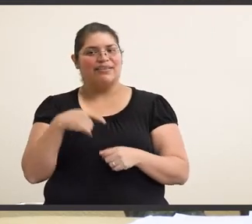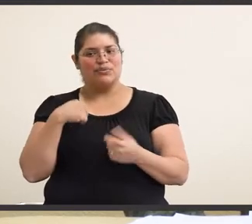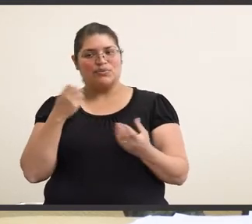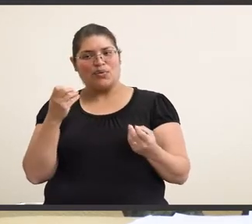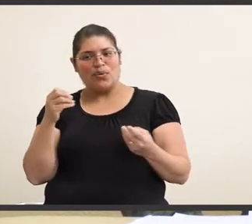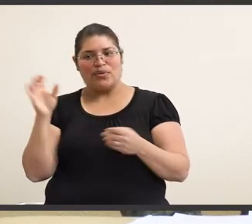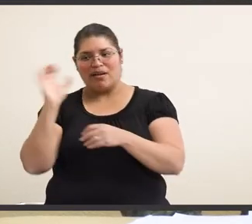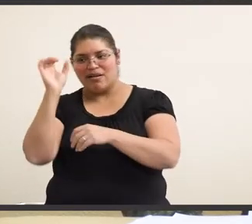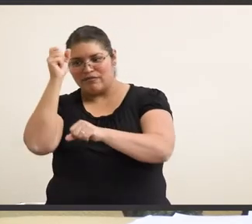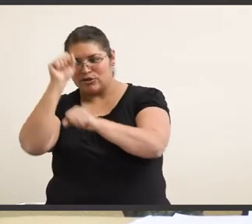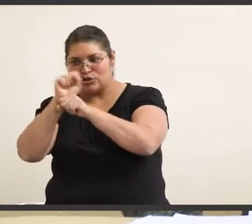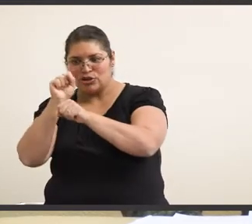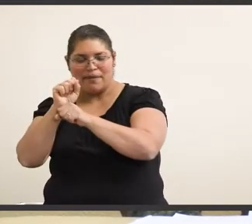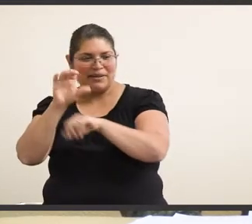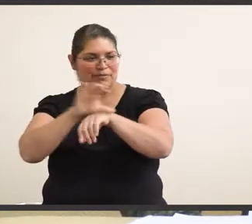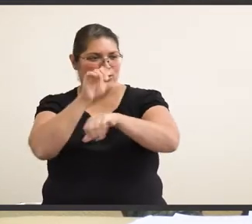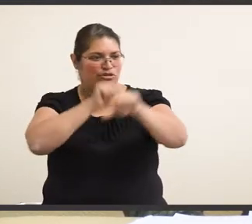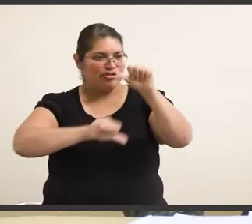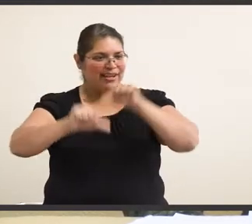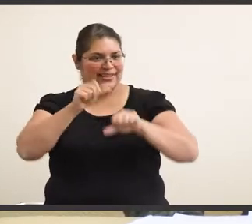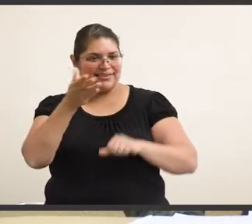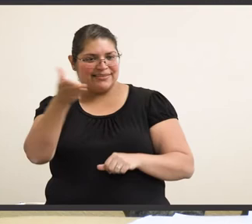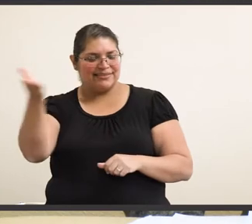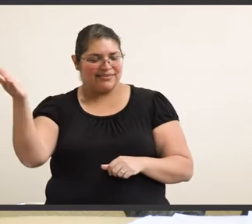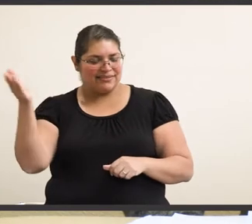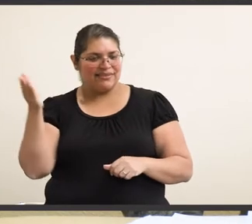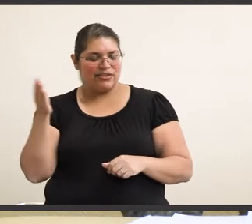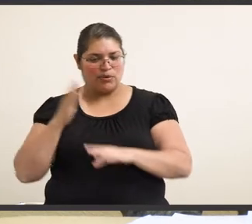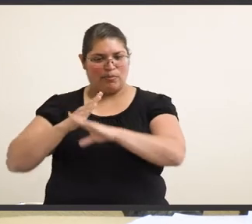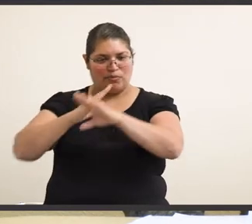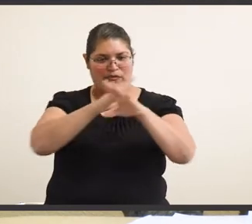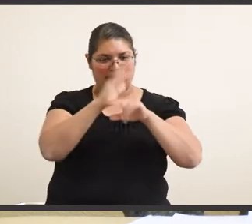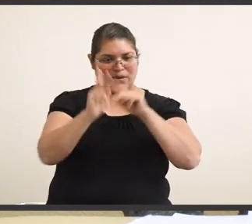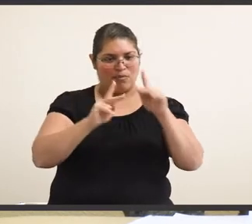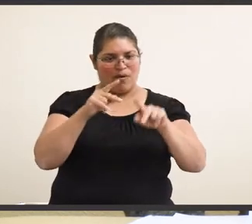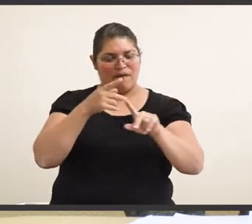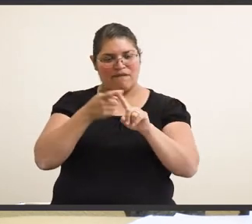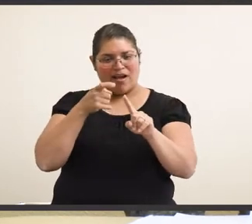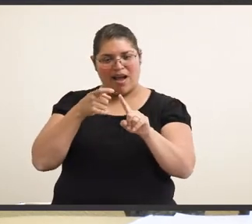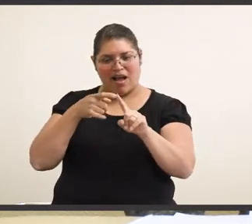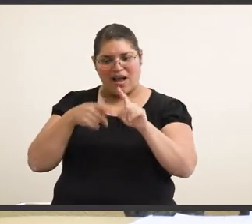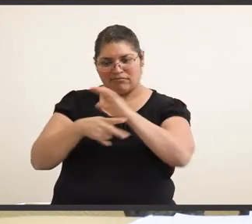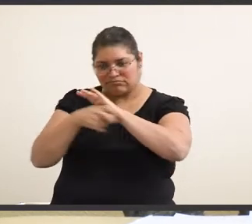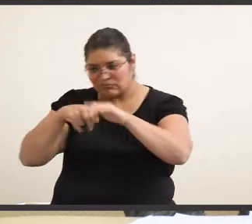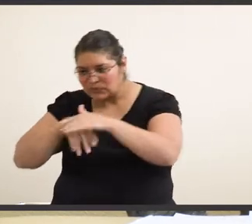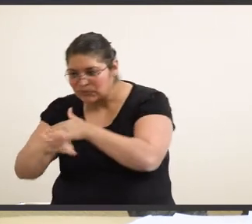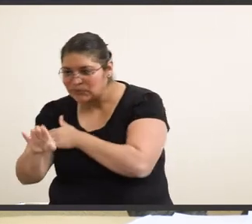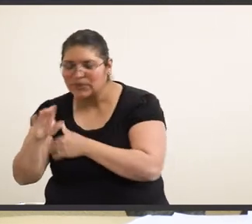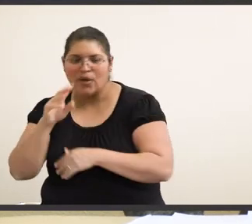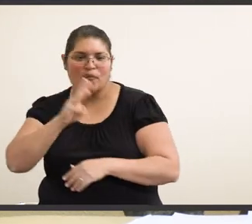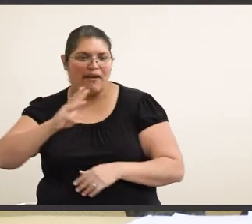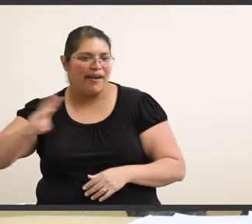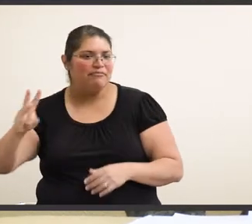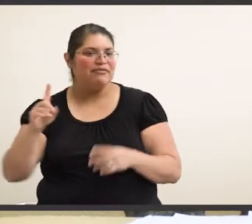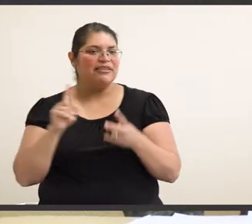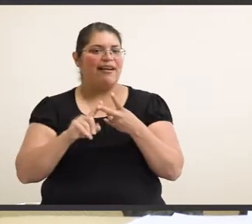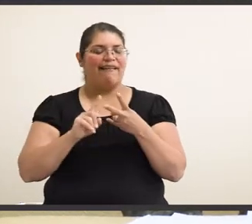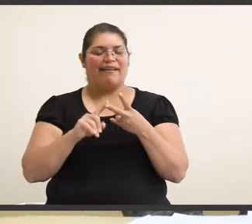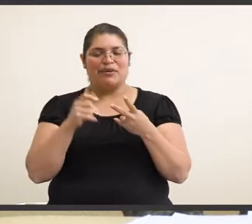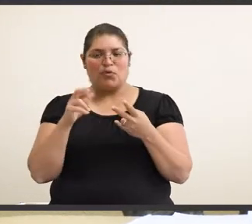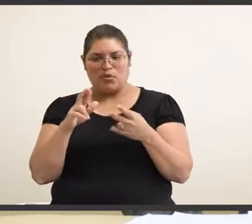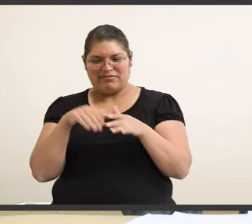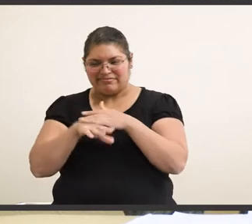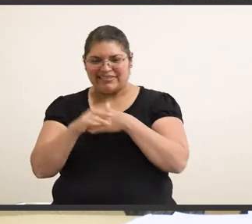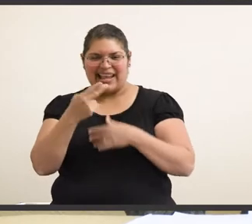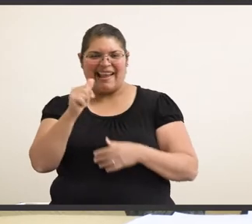jobs in computer science. To prevent people from hacking into their websites. Or, hacking to websites like